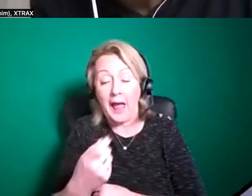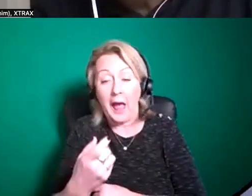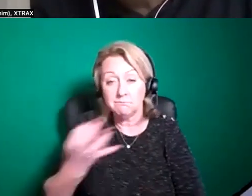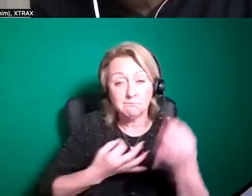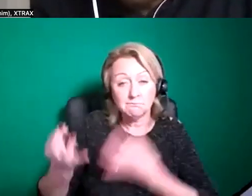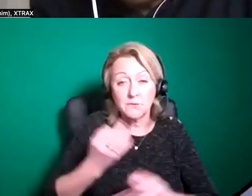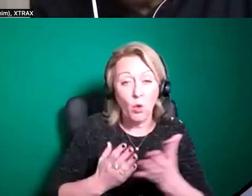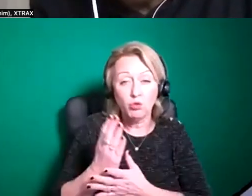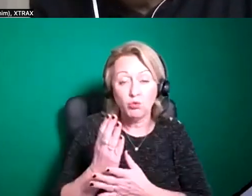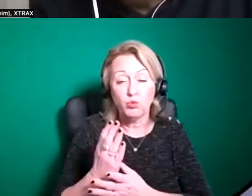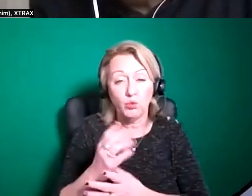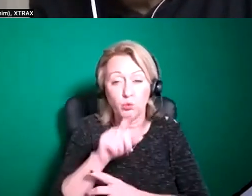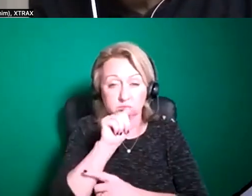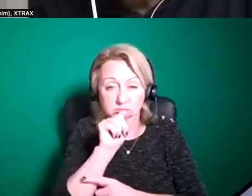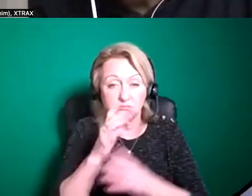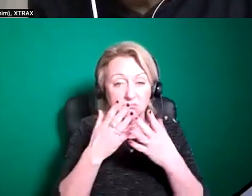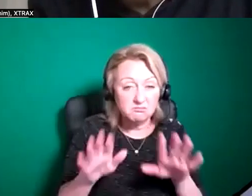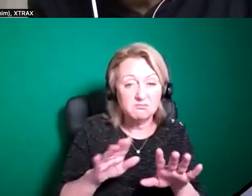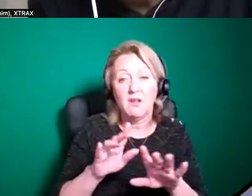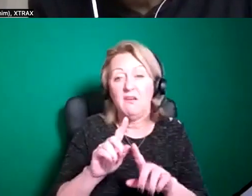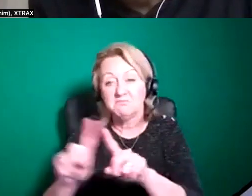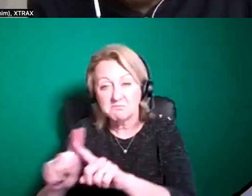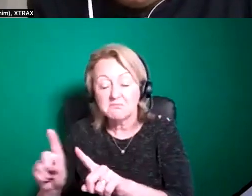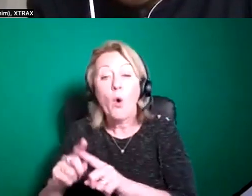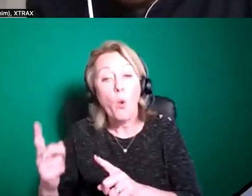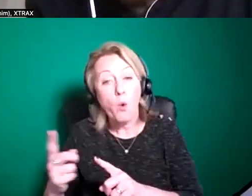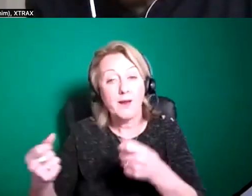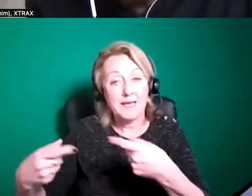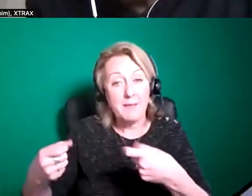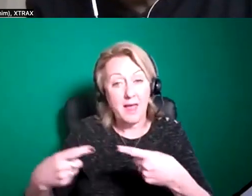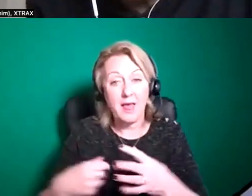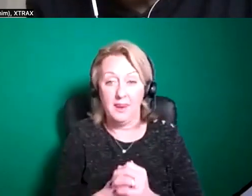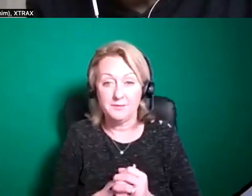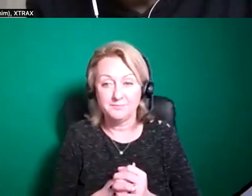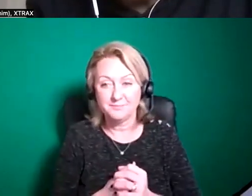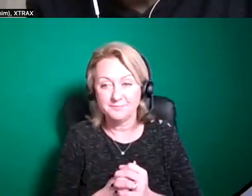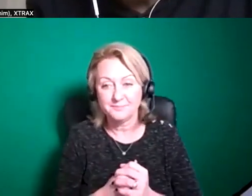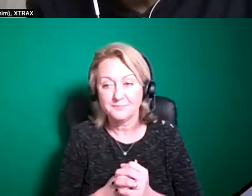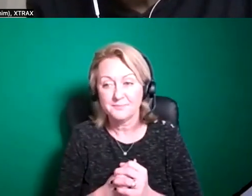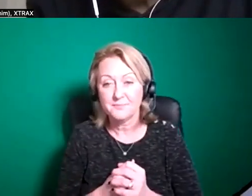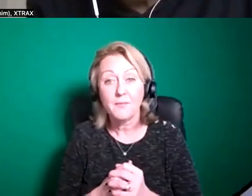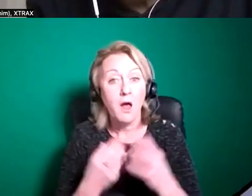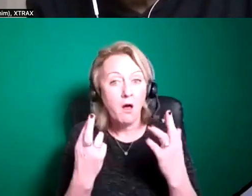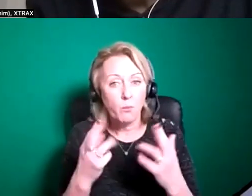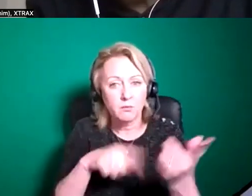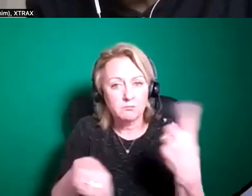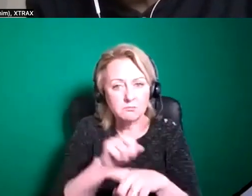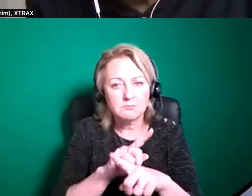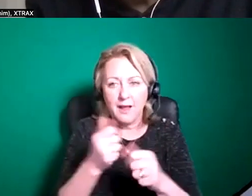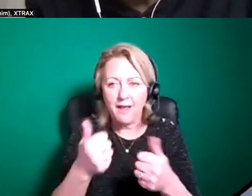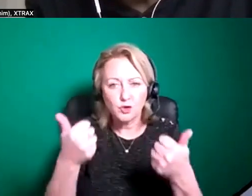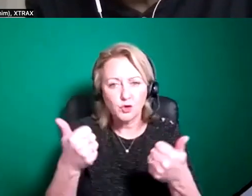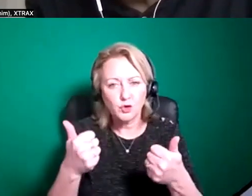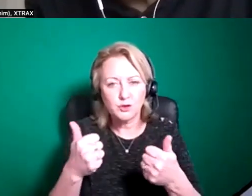social media channels um and we'll be more than happy to answer those thanks very much and i hope everyone has a good break over